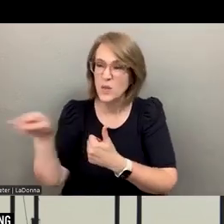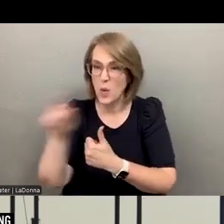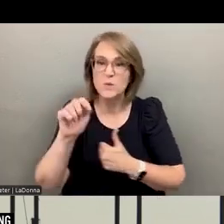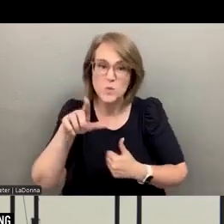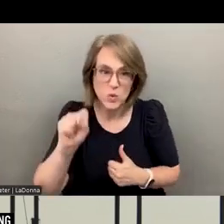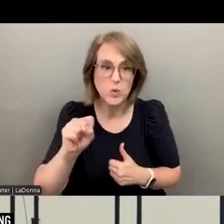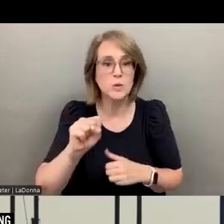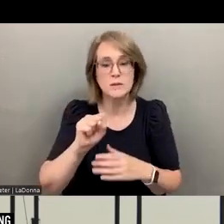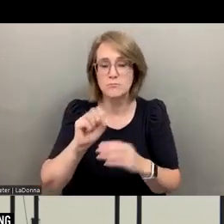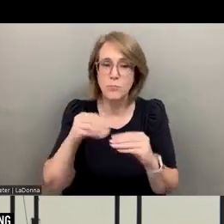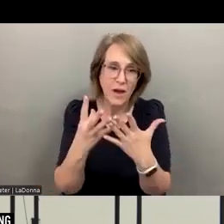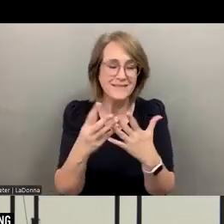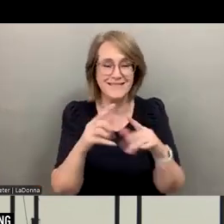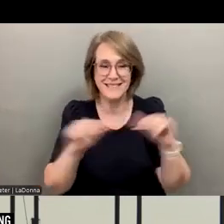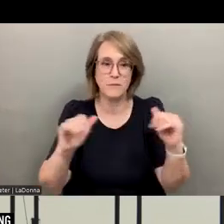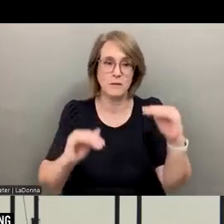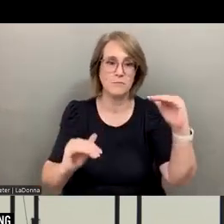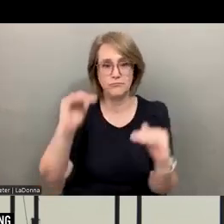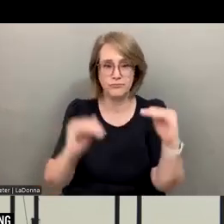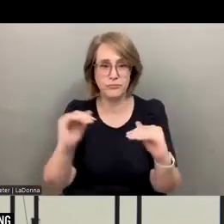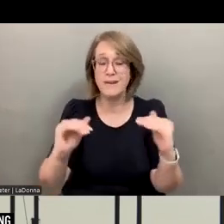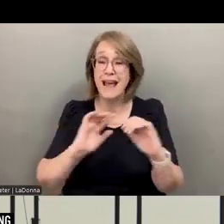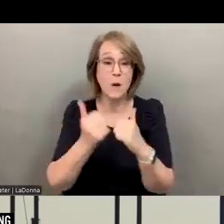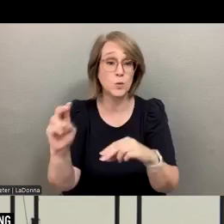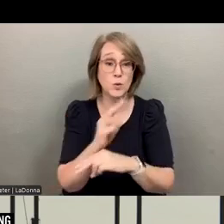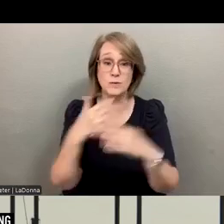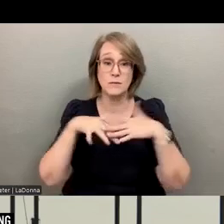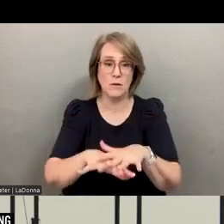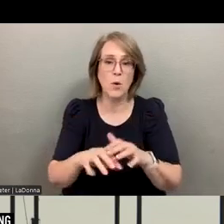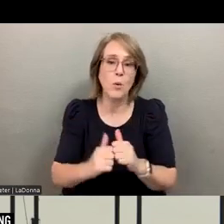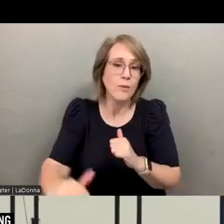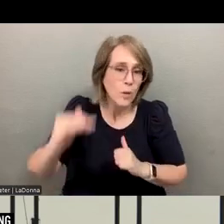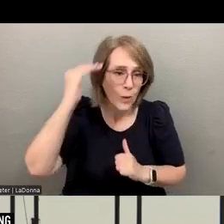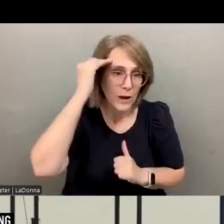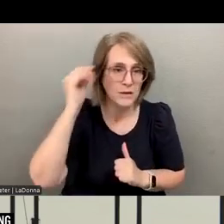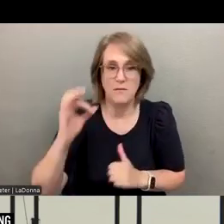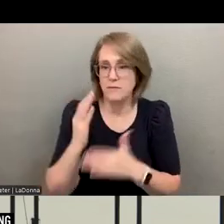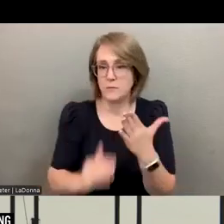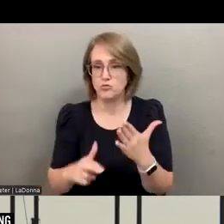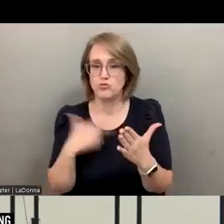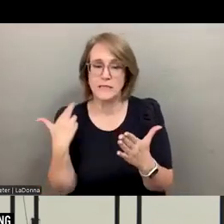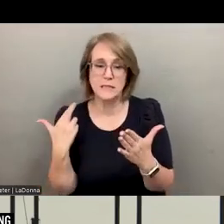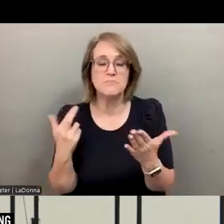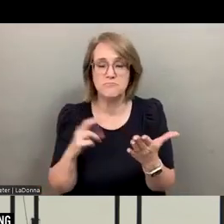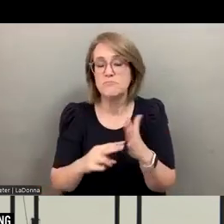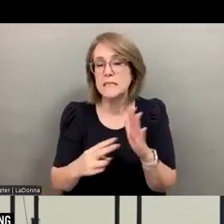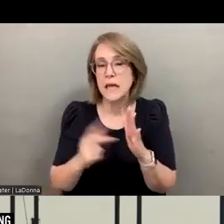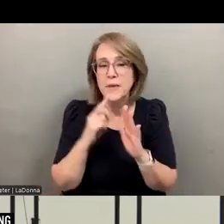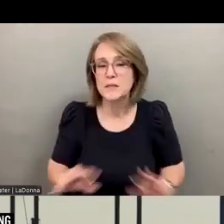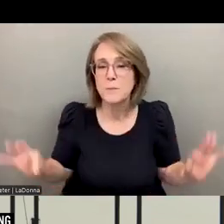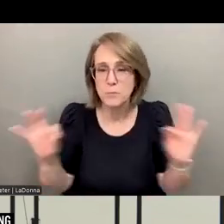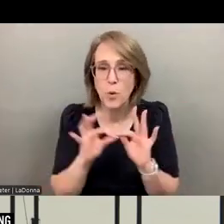and the insights, it's got to be integrated thoughtfully with an awareness of the potential risks, and that's what I think is so